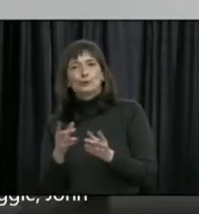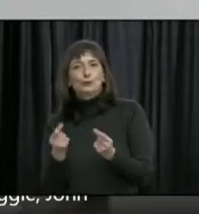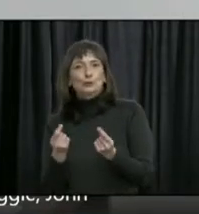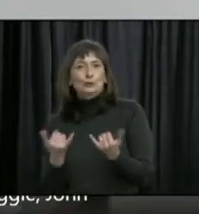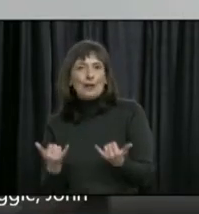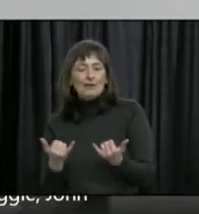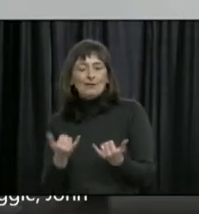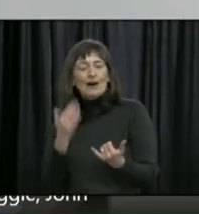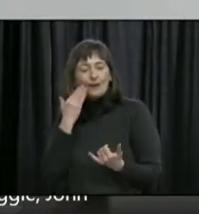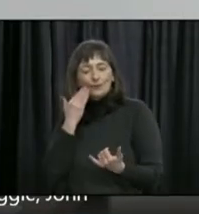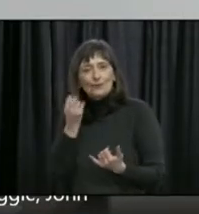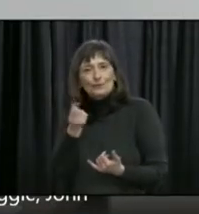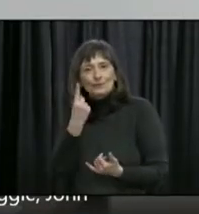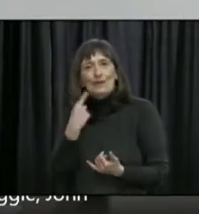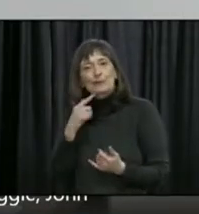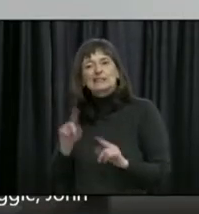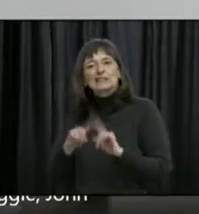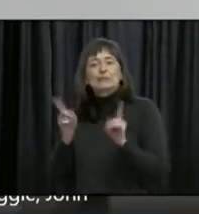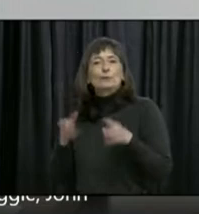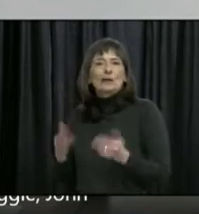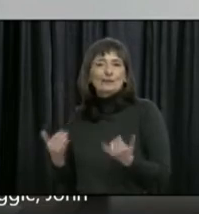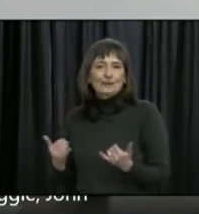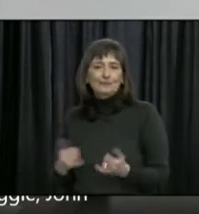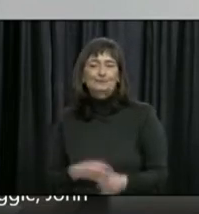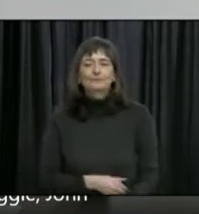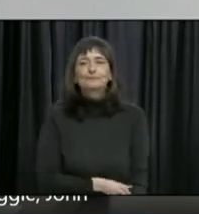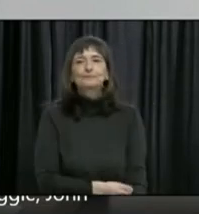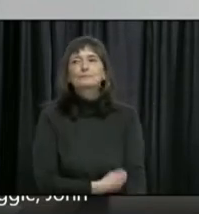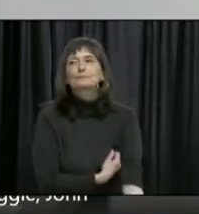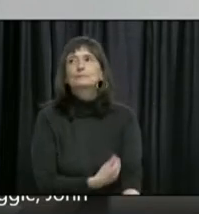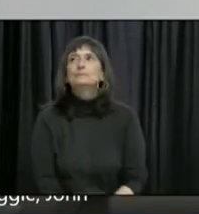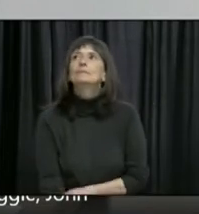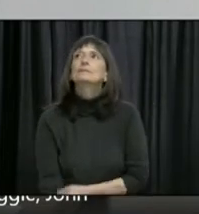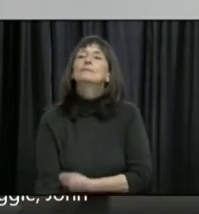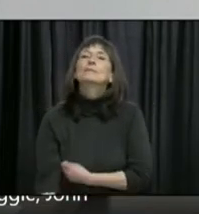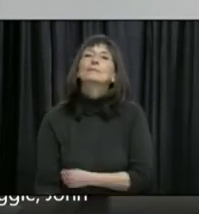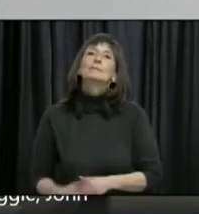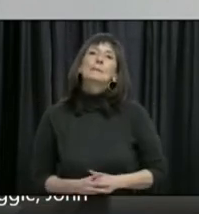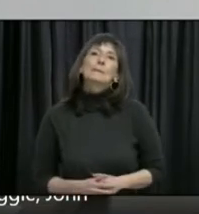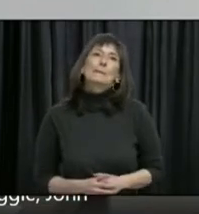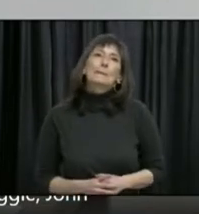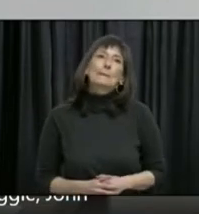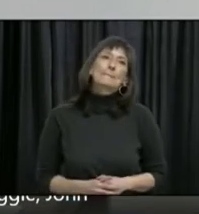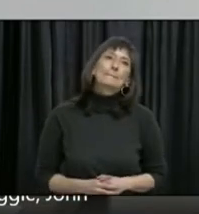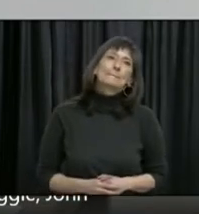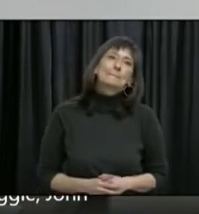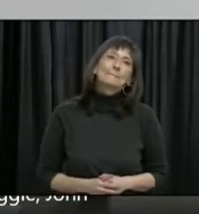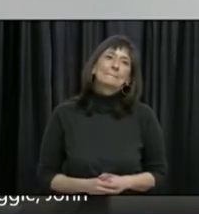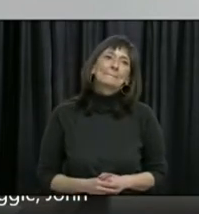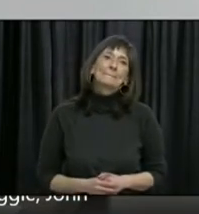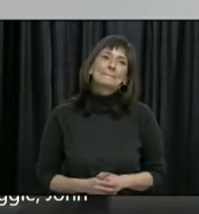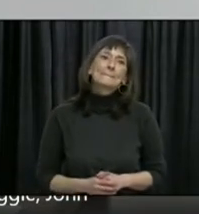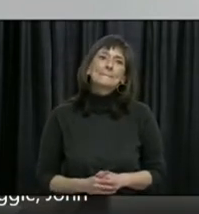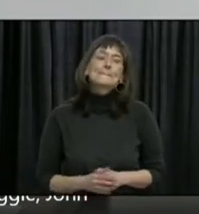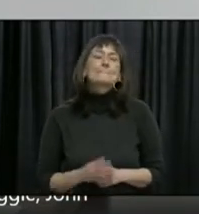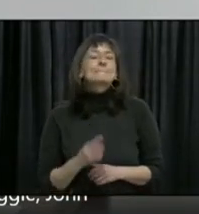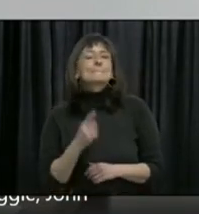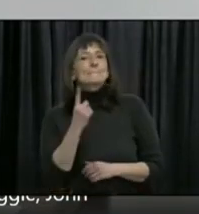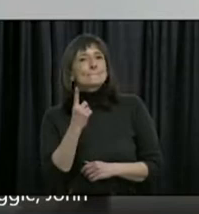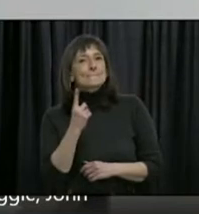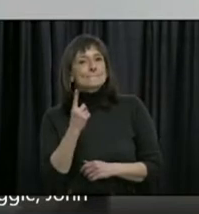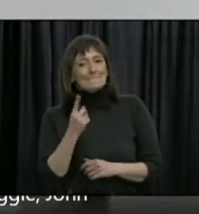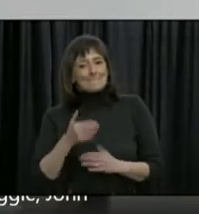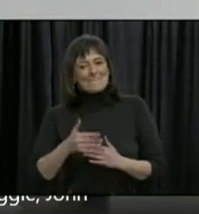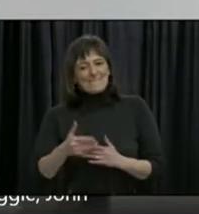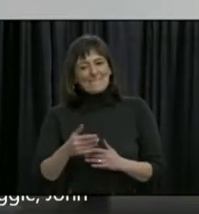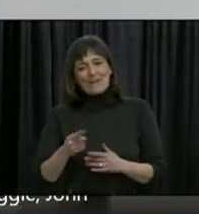some degree of contact and normality. One of the challenges over the